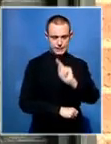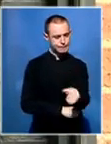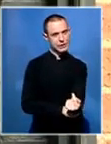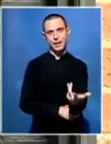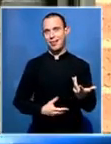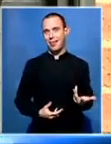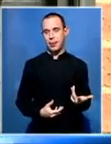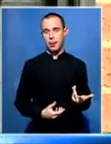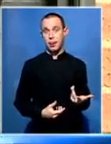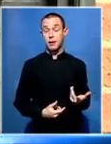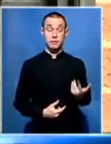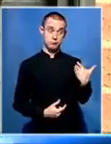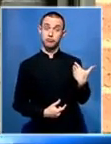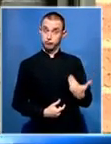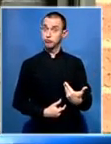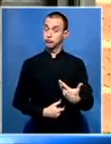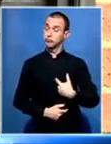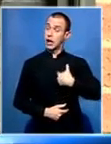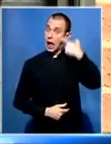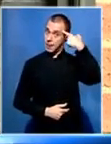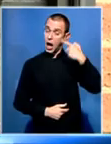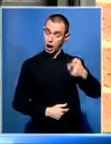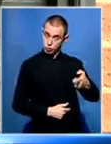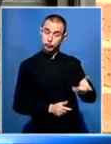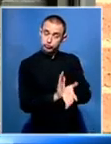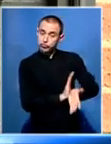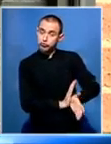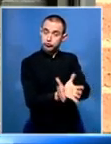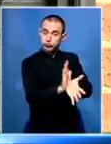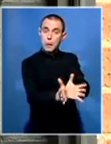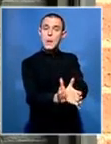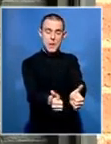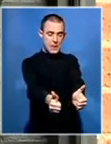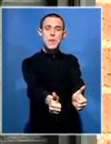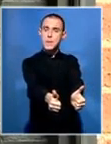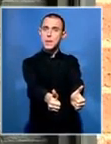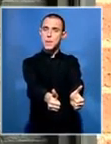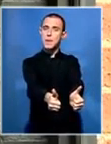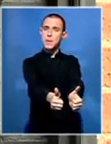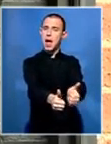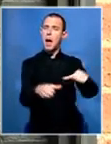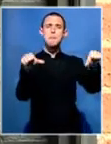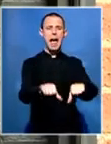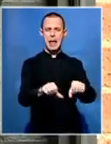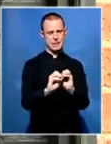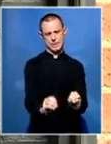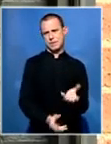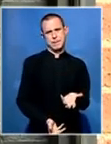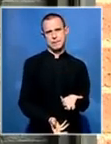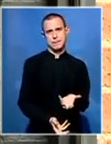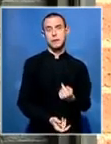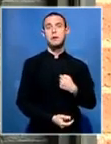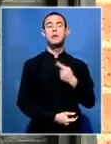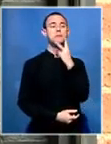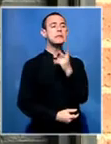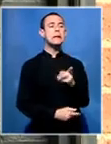they performed quite well. You know, I think a little bit of lack of experience in some departments let us down a bit, but